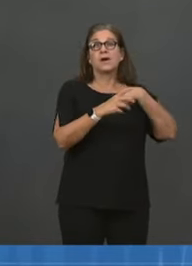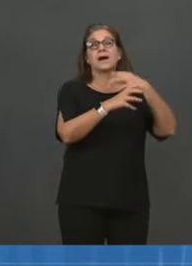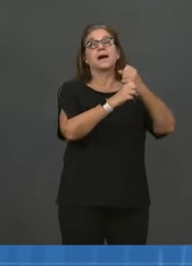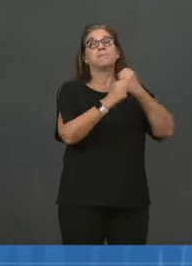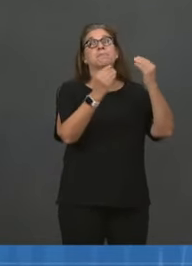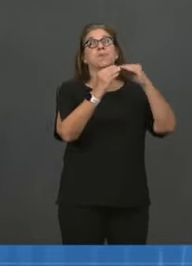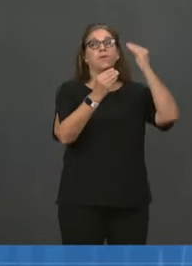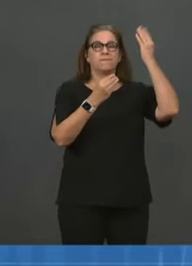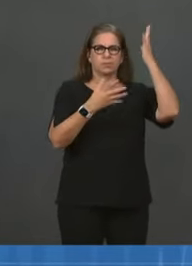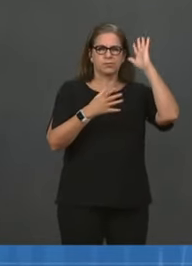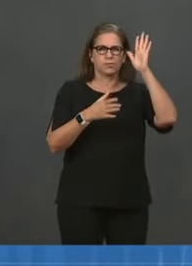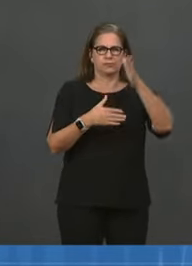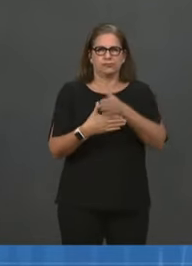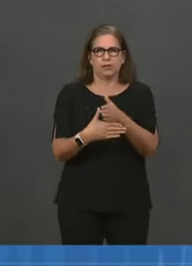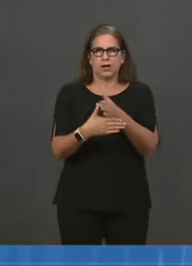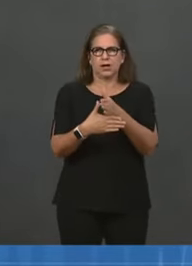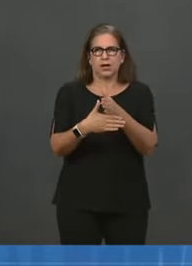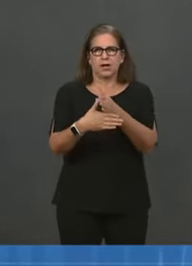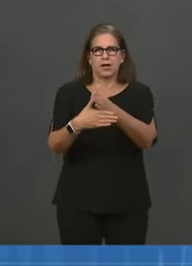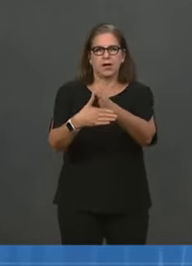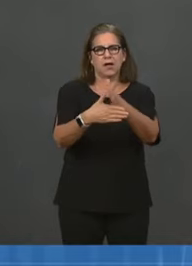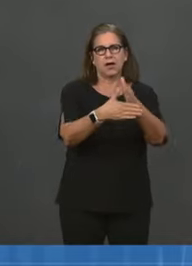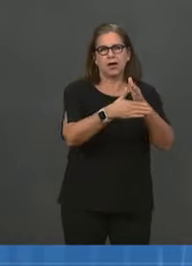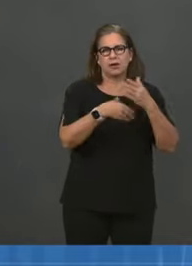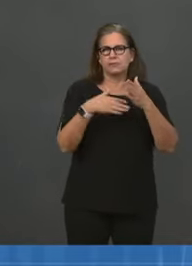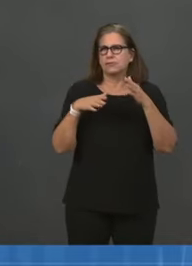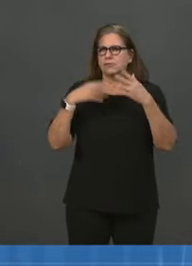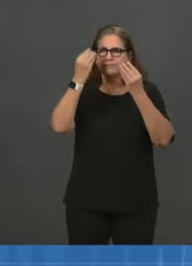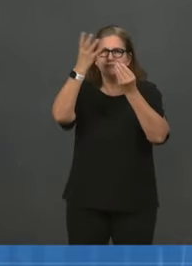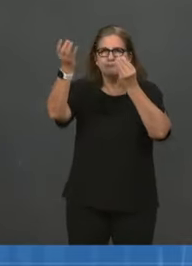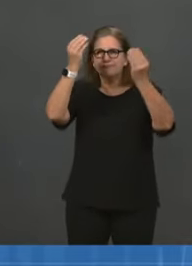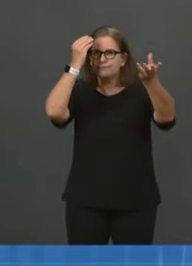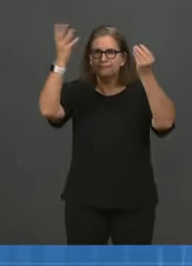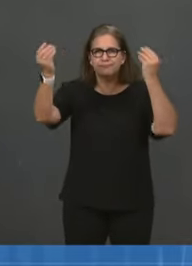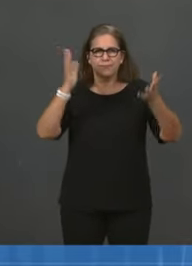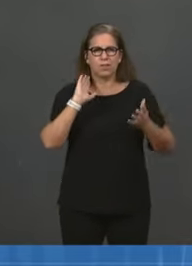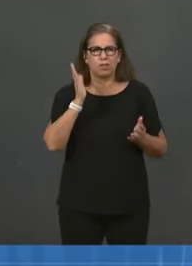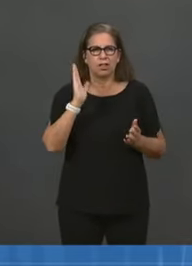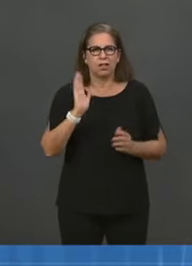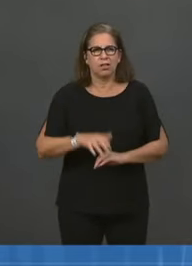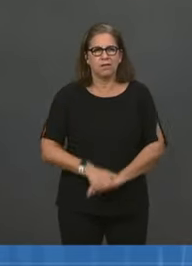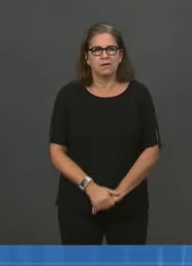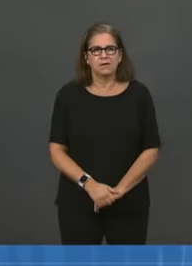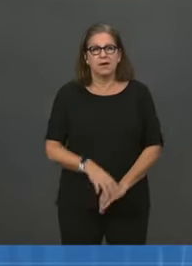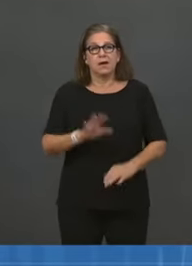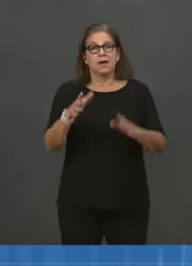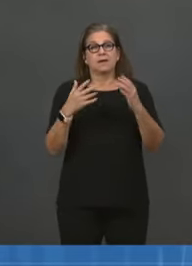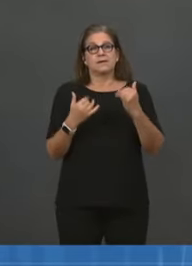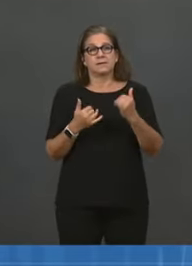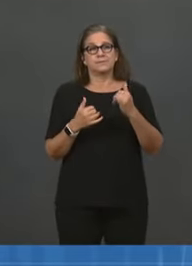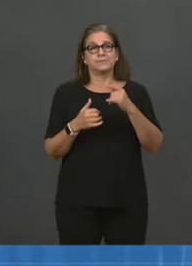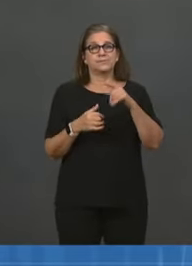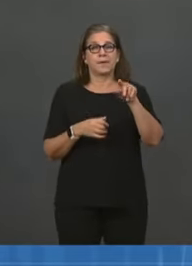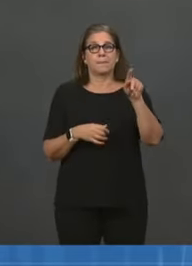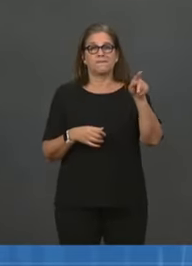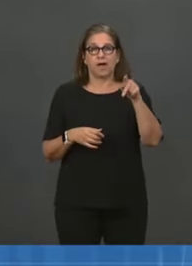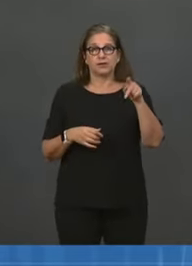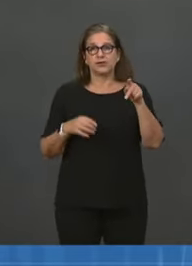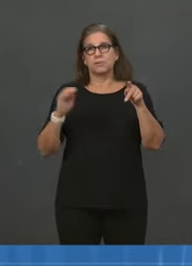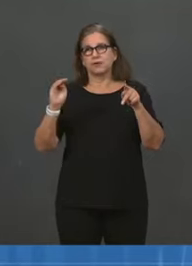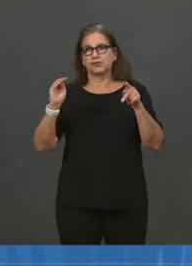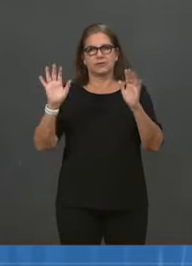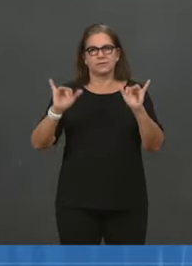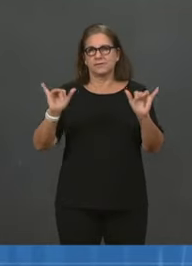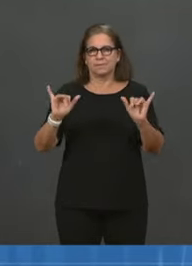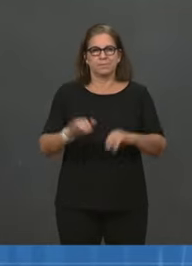for other age groups, for the Moderna and Pfizer. Dr. Fauci. Dr. Hey, Jeff, I'm